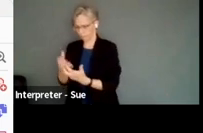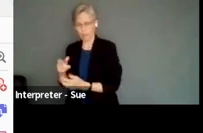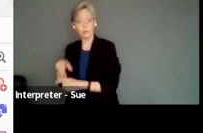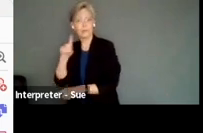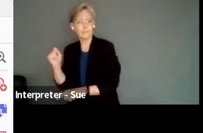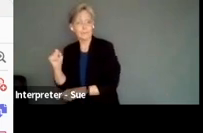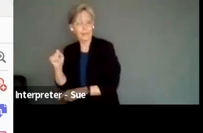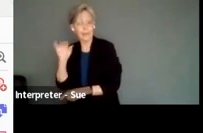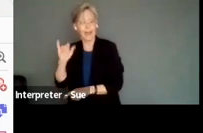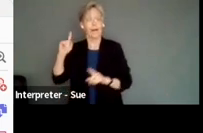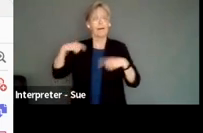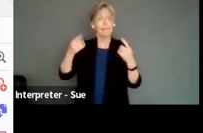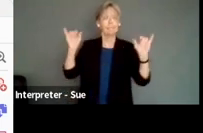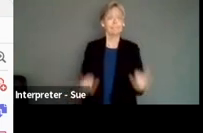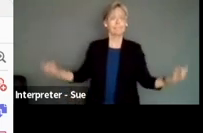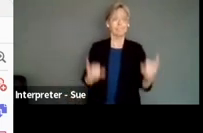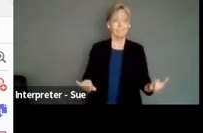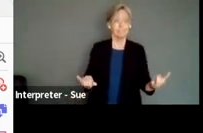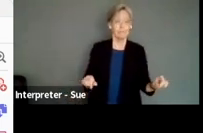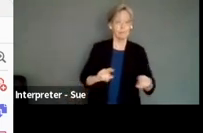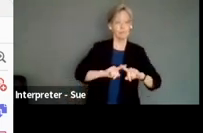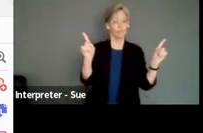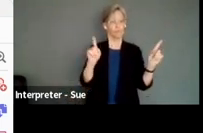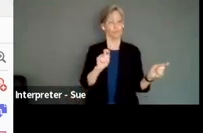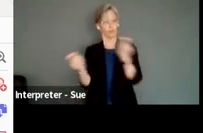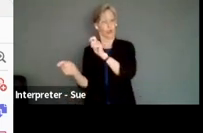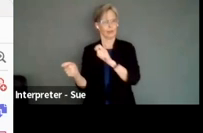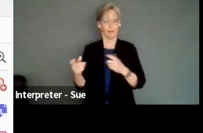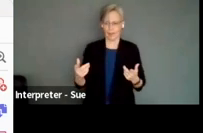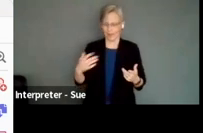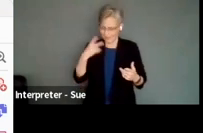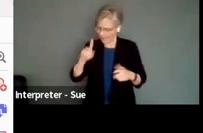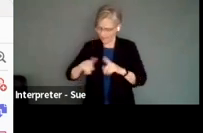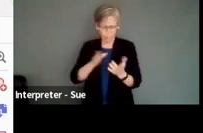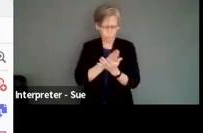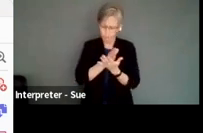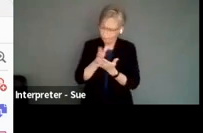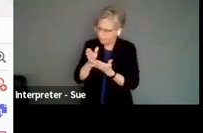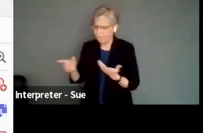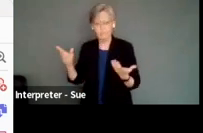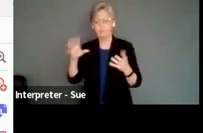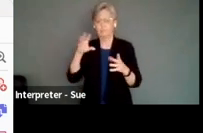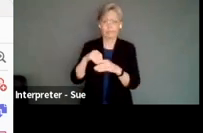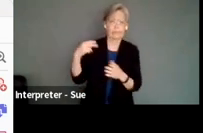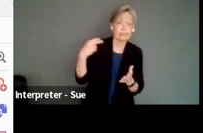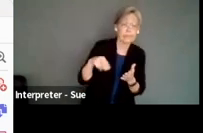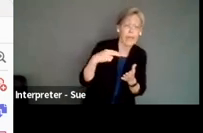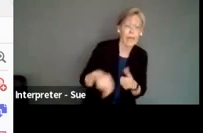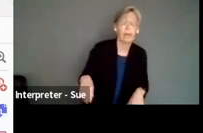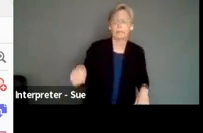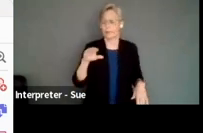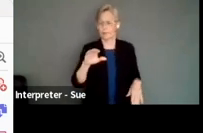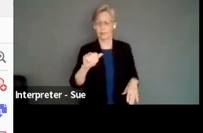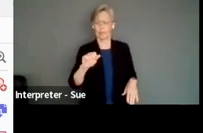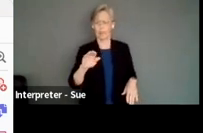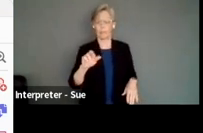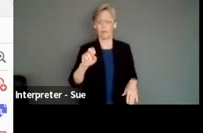disrupting traditional notions. So you'll see a lot of disability theatre that's multidisciplinary, it's often dance theatre, it's cabaret style. So